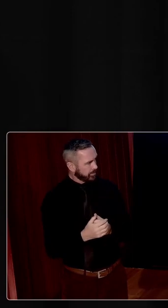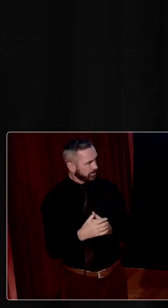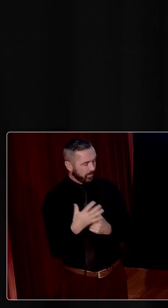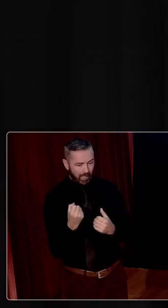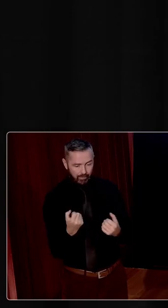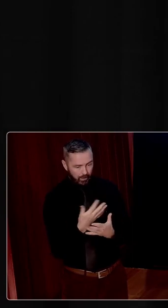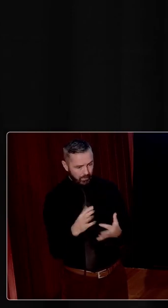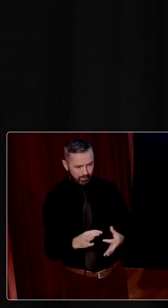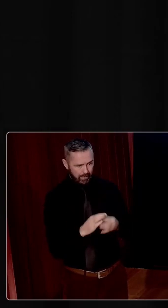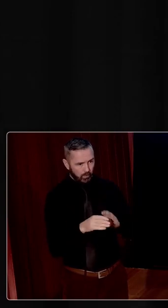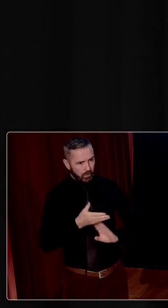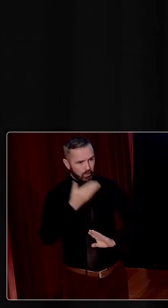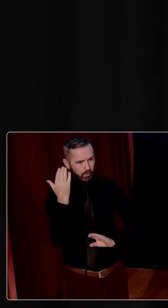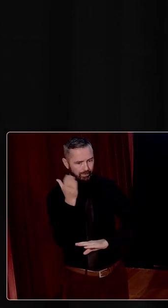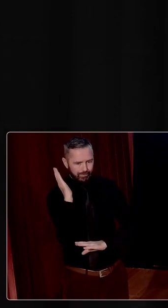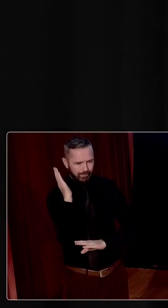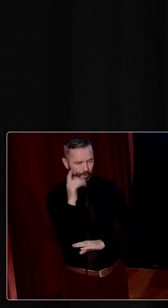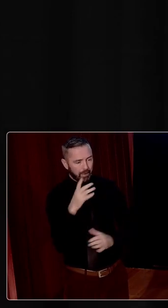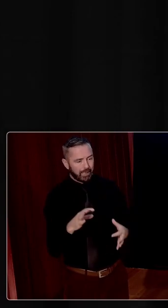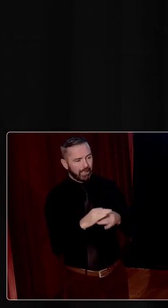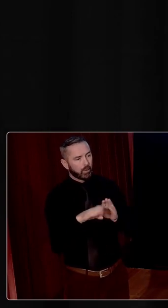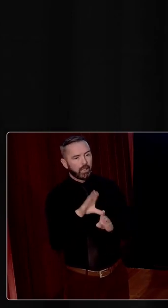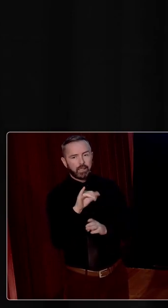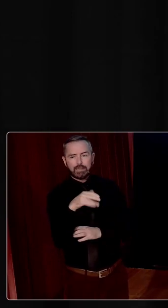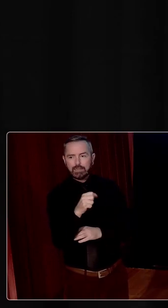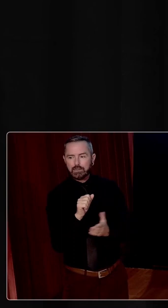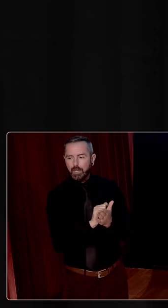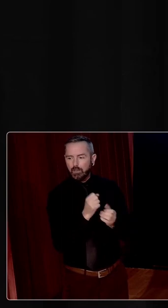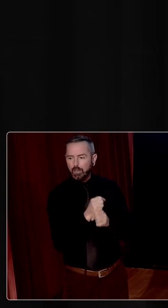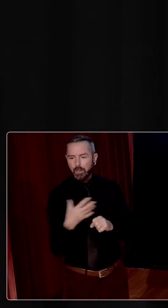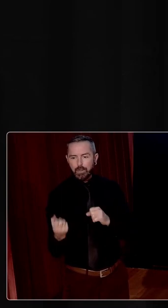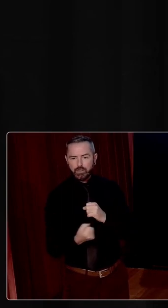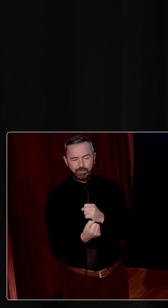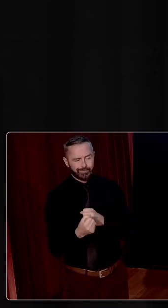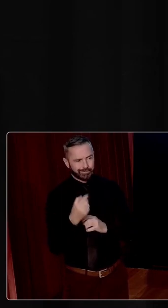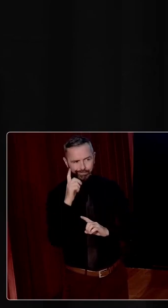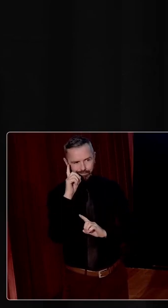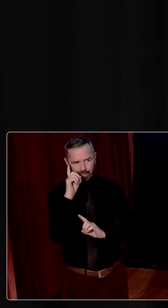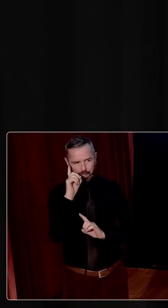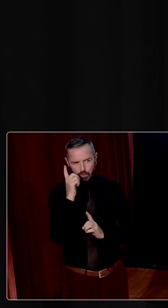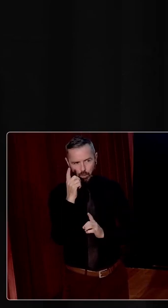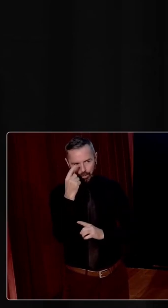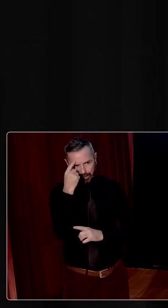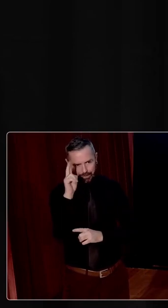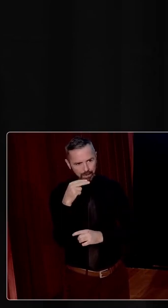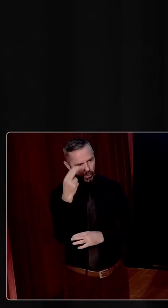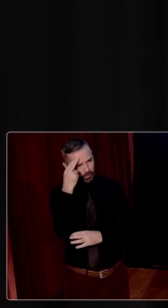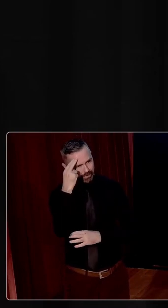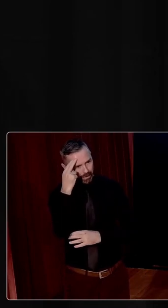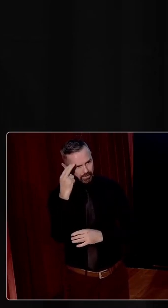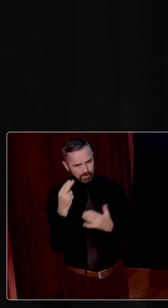a lot of links here with the previous section. To link with Lindsay's paper on the pensions, I don't think you can understand the